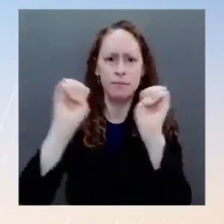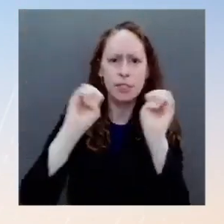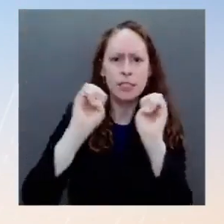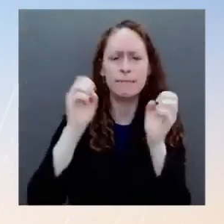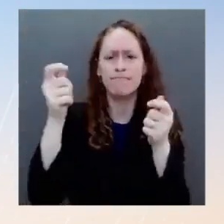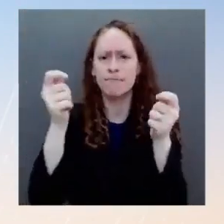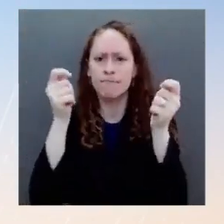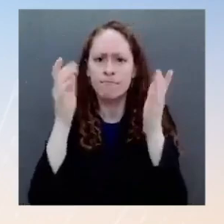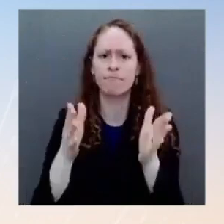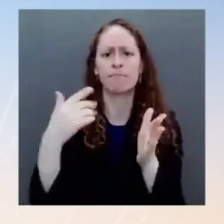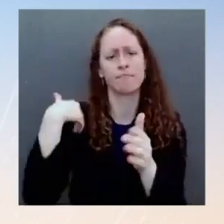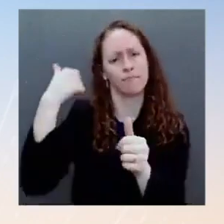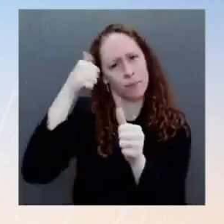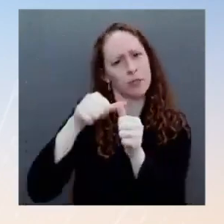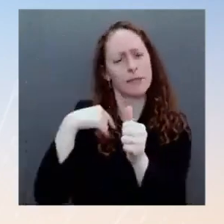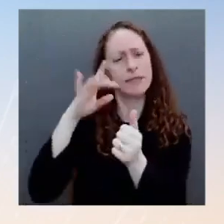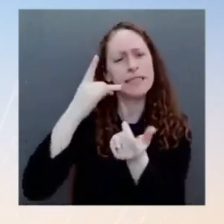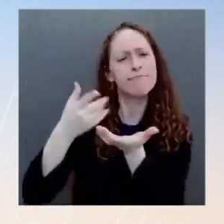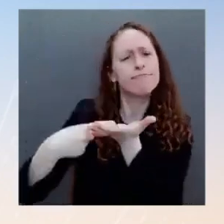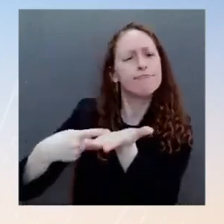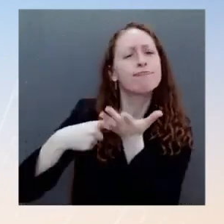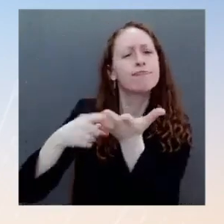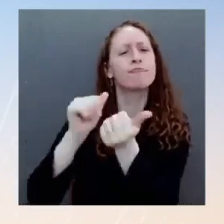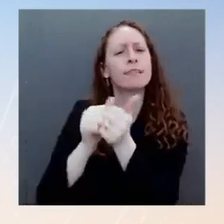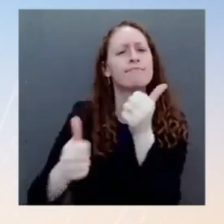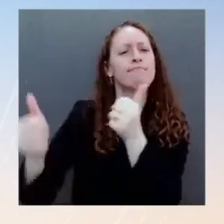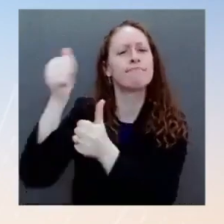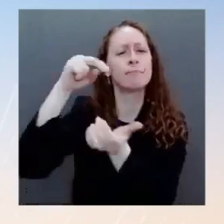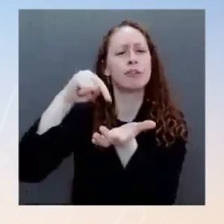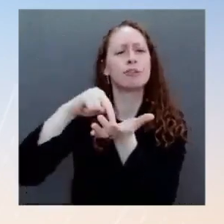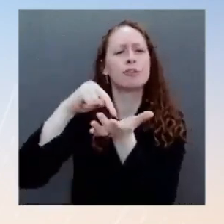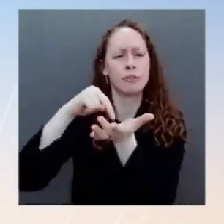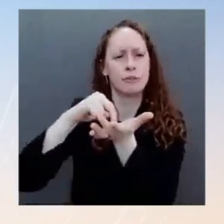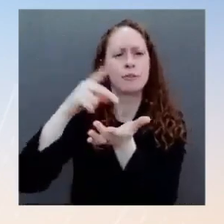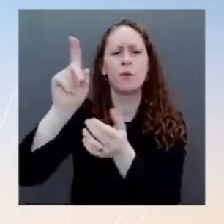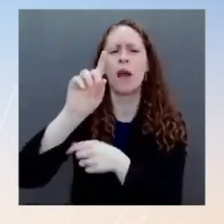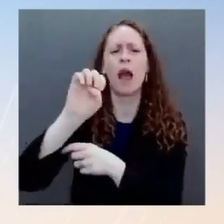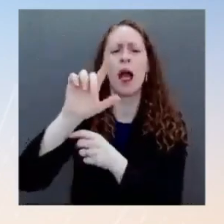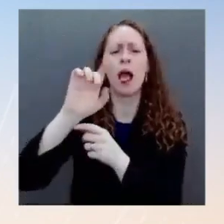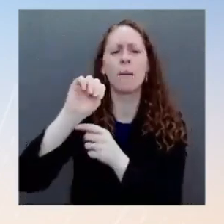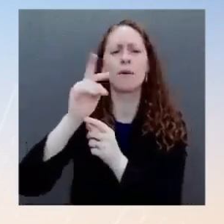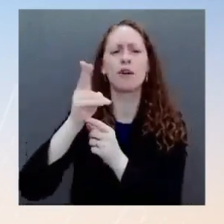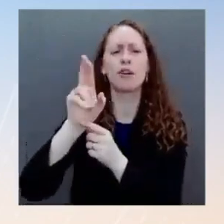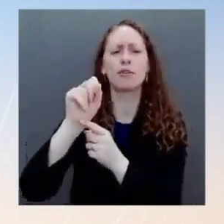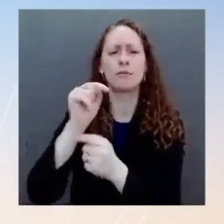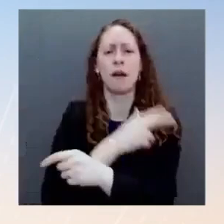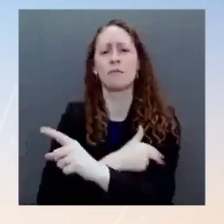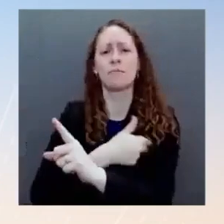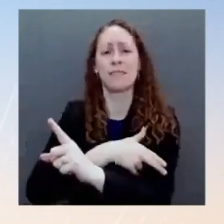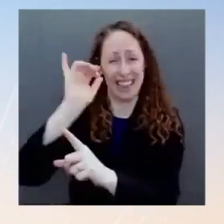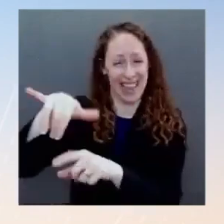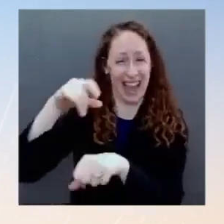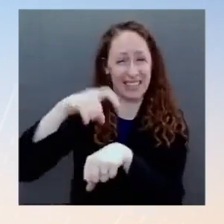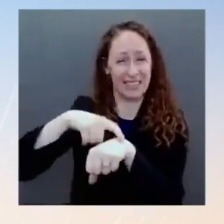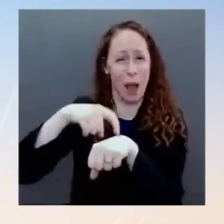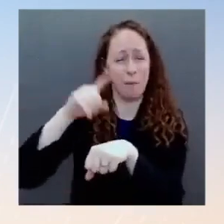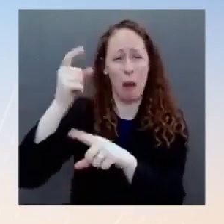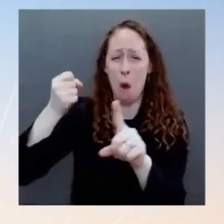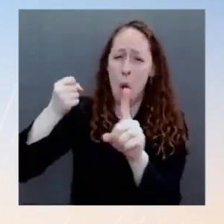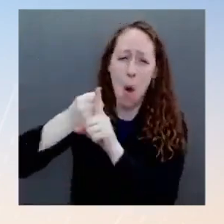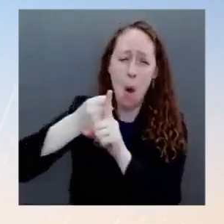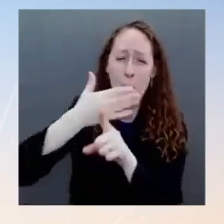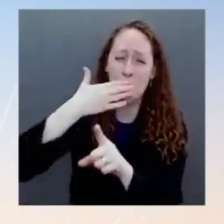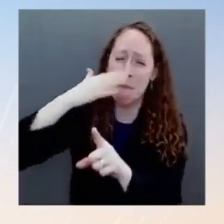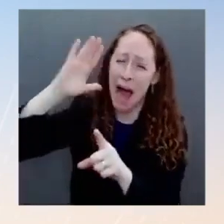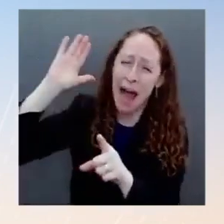epicenter of the epicenter in those very early days, and listened to her address the Department of Defense medical team as they were concluding